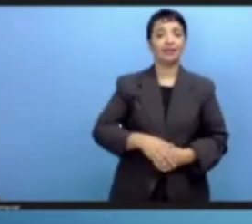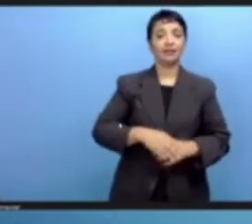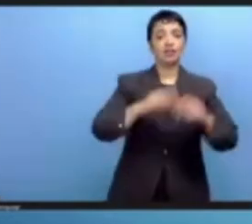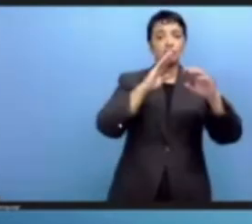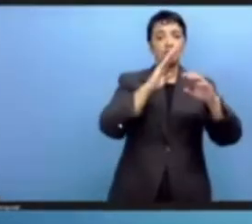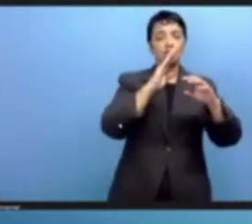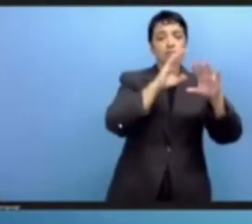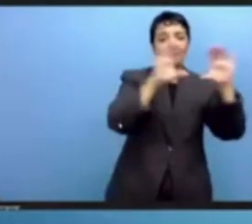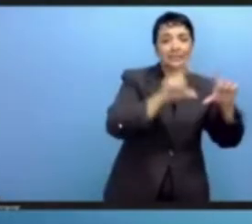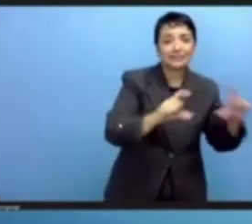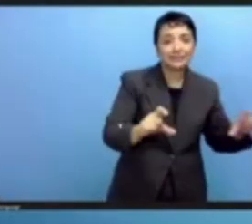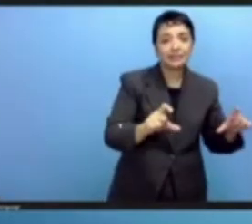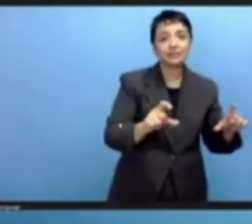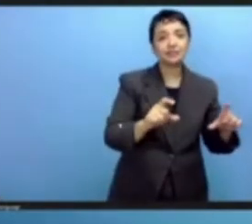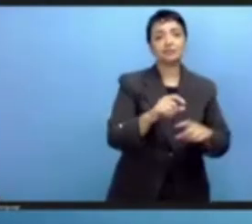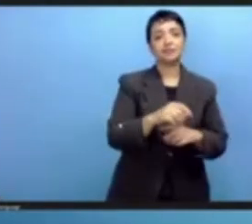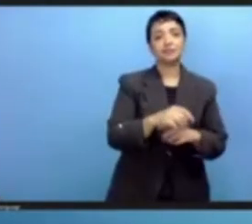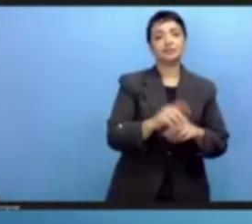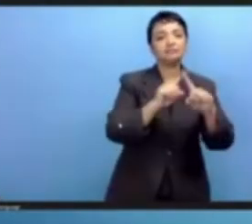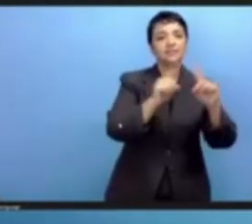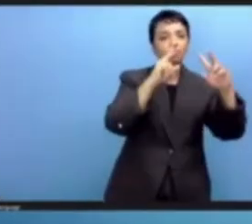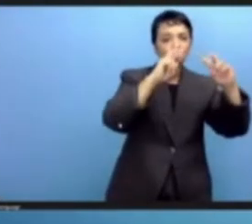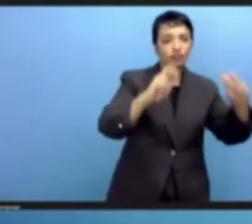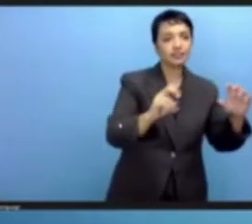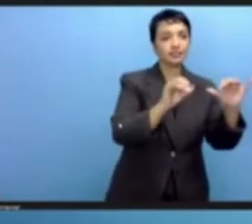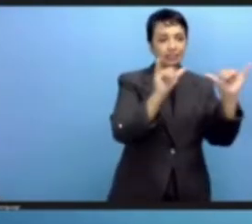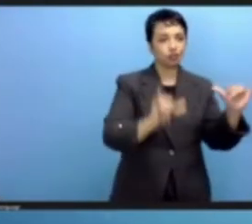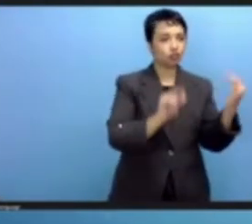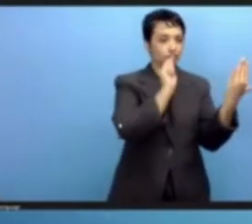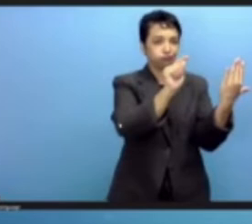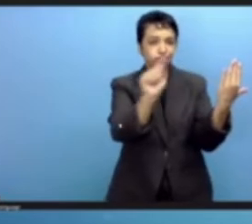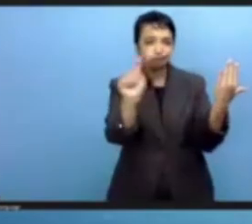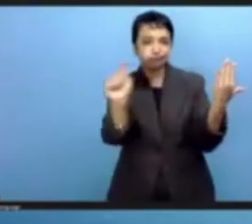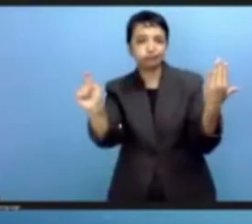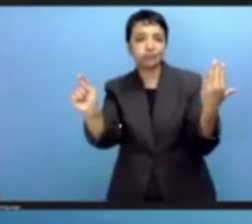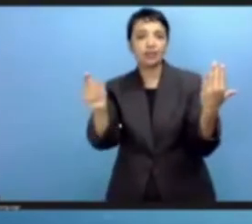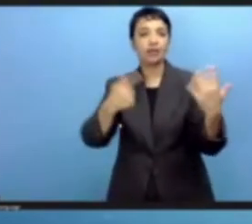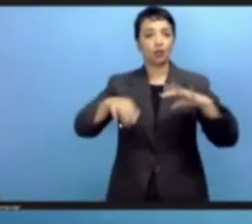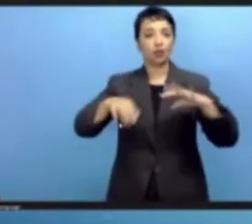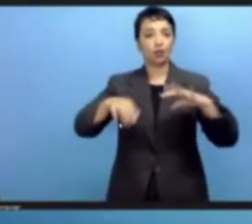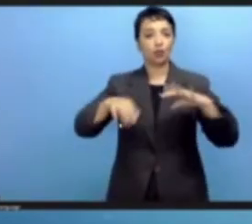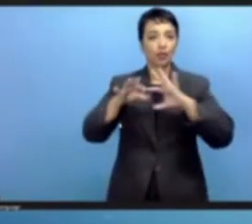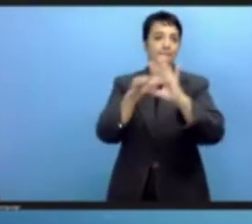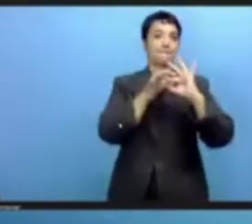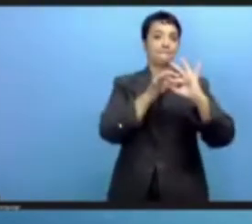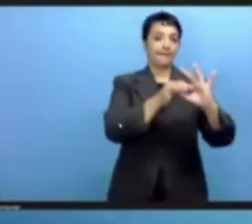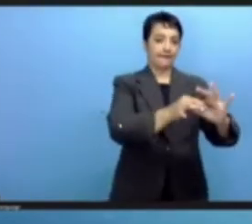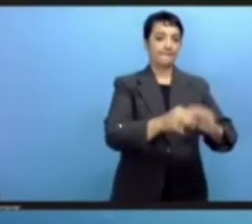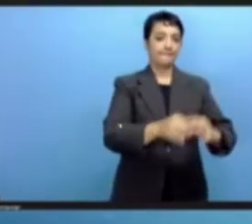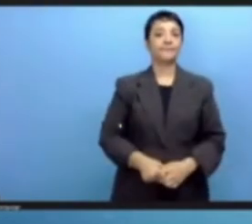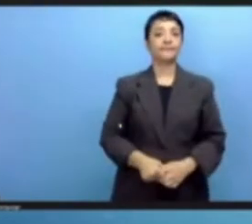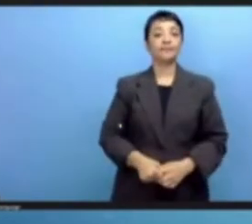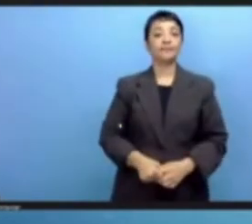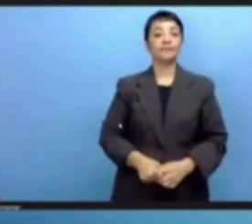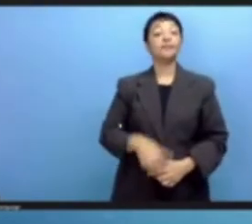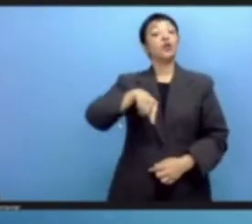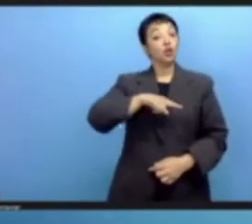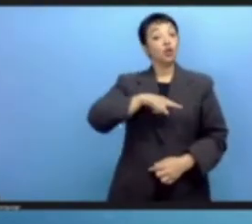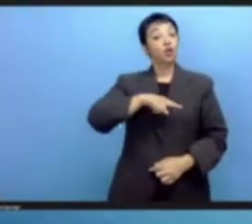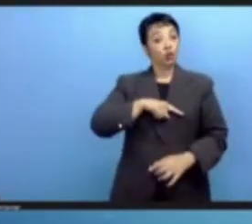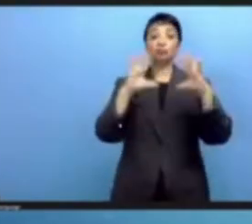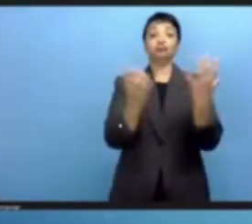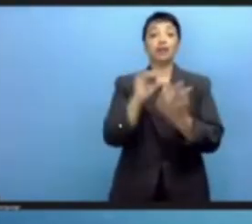We are pleased to continue the discussions regarding the World Summit on the Information Society Plus 20 review,